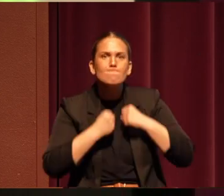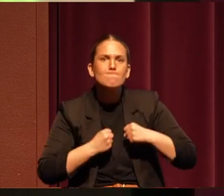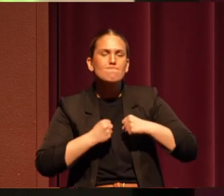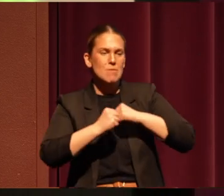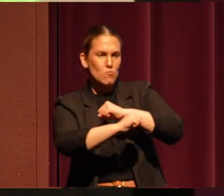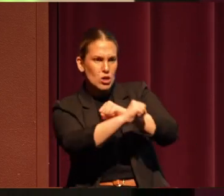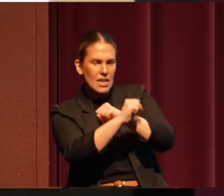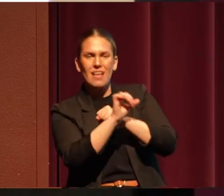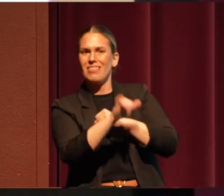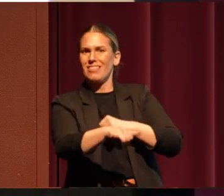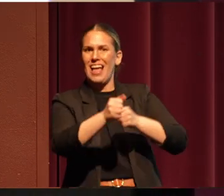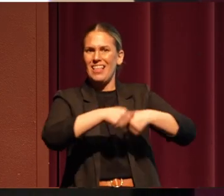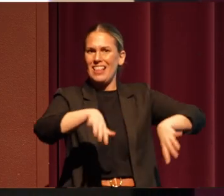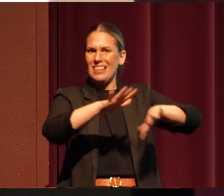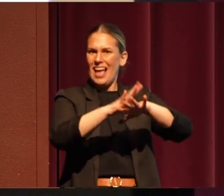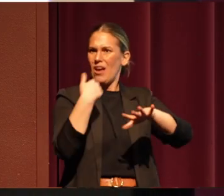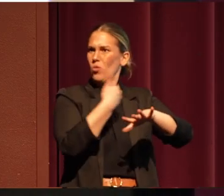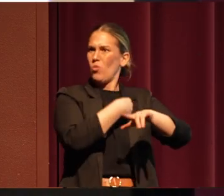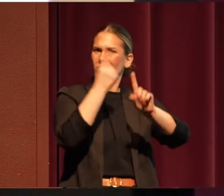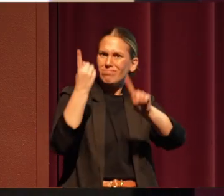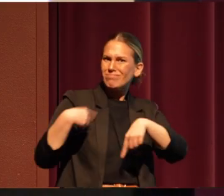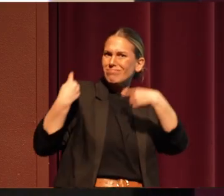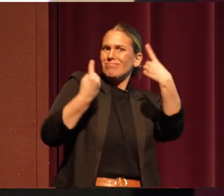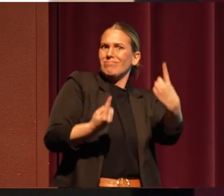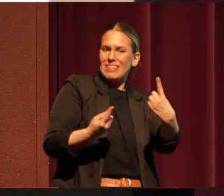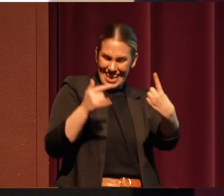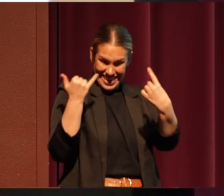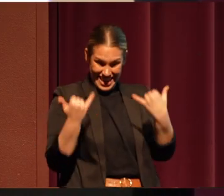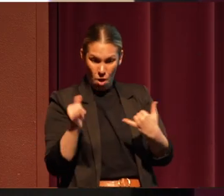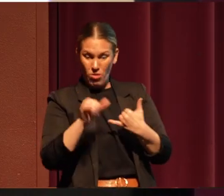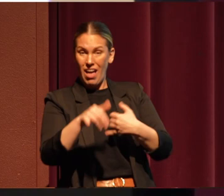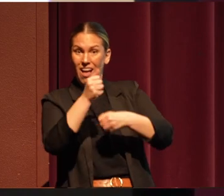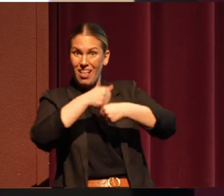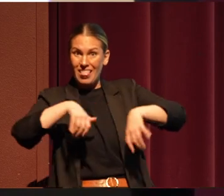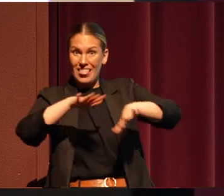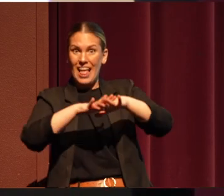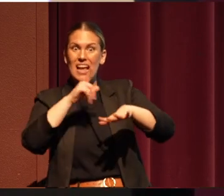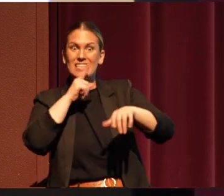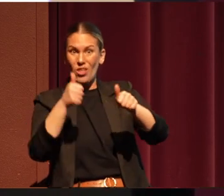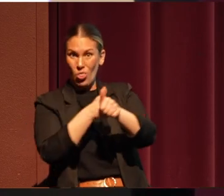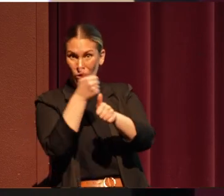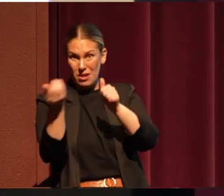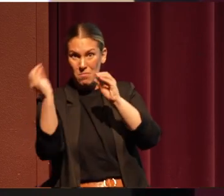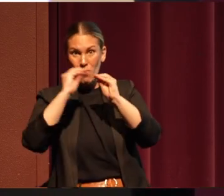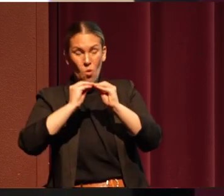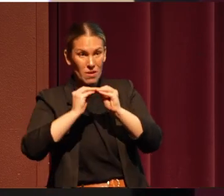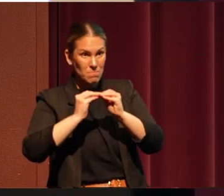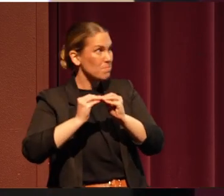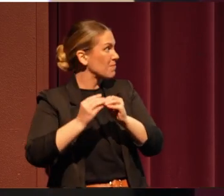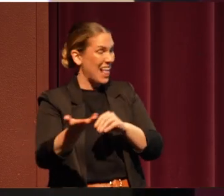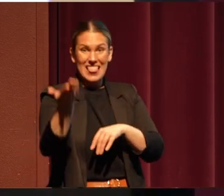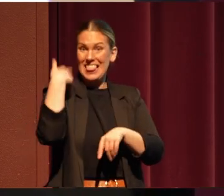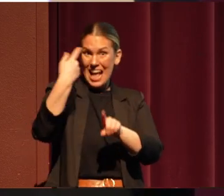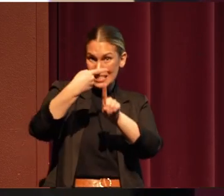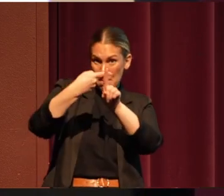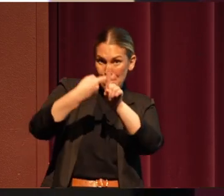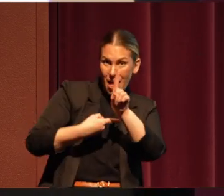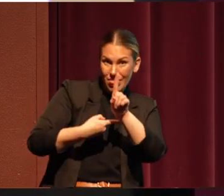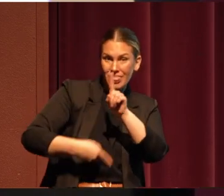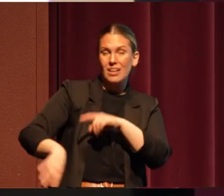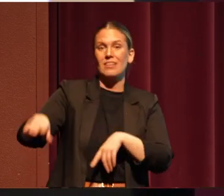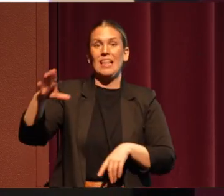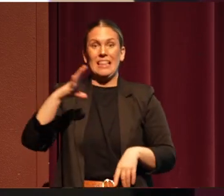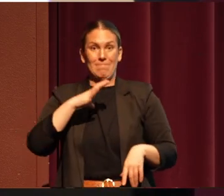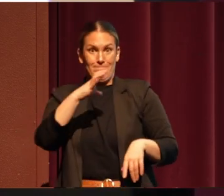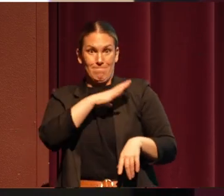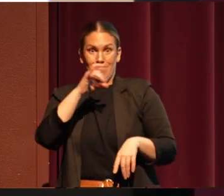that land. And that land is being threatened even more. Just this month, the Klamath County Commissioner has decided to put an